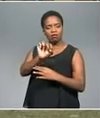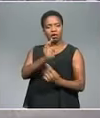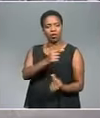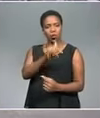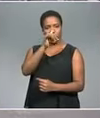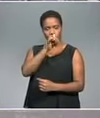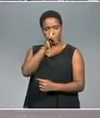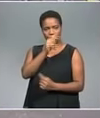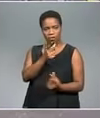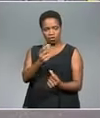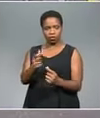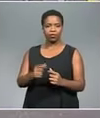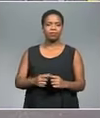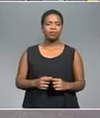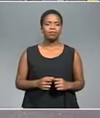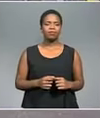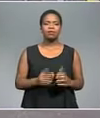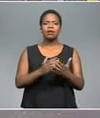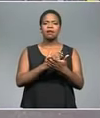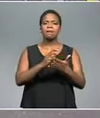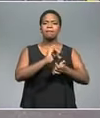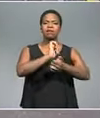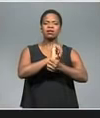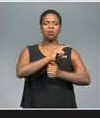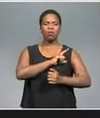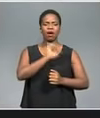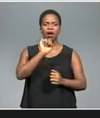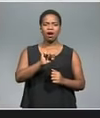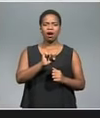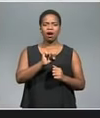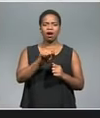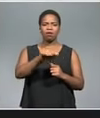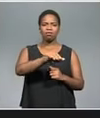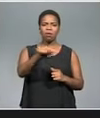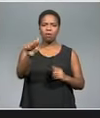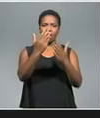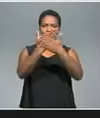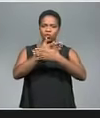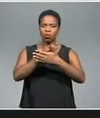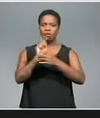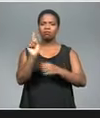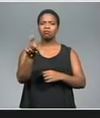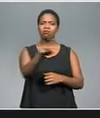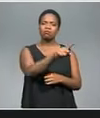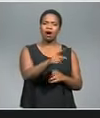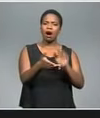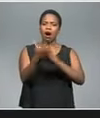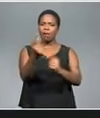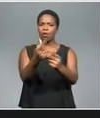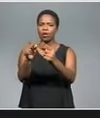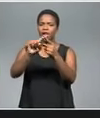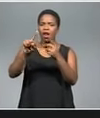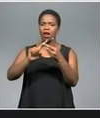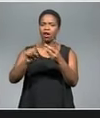At Westville, for instance, prison, they can open up the door, let out an inmate for the evening, give him the instruction of what to do.